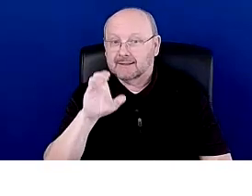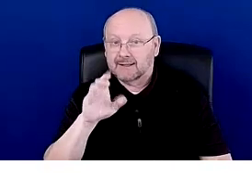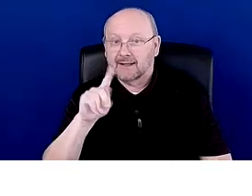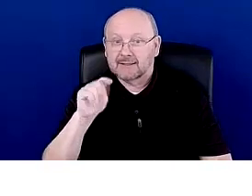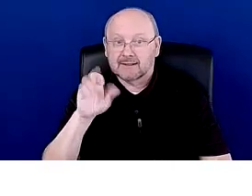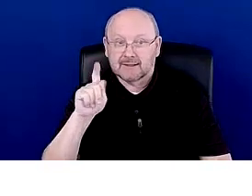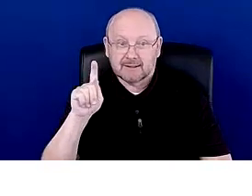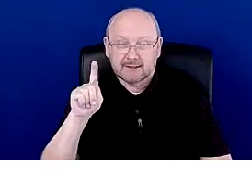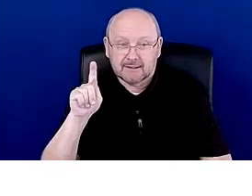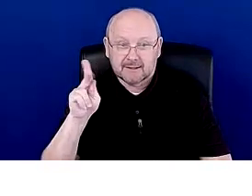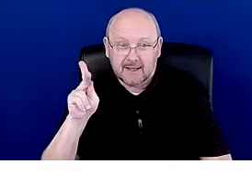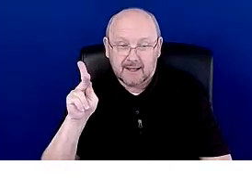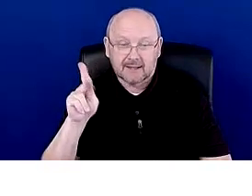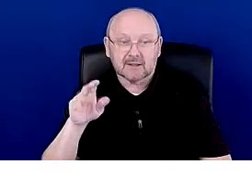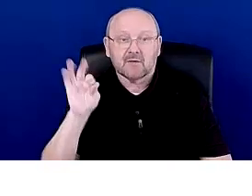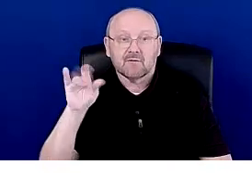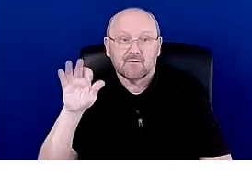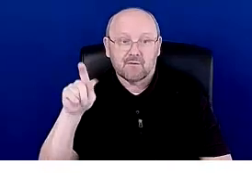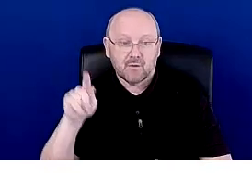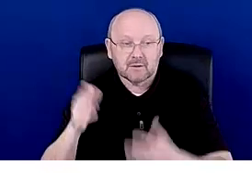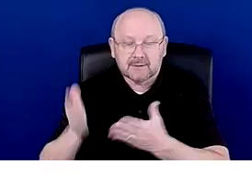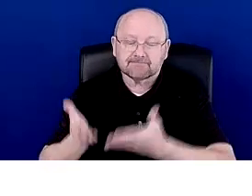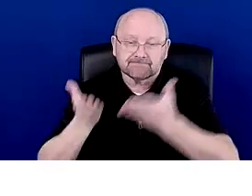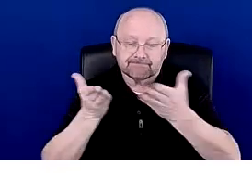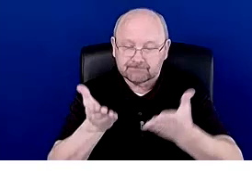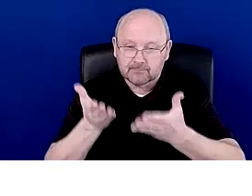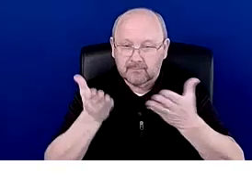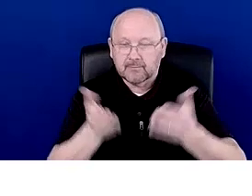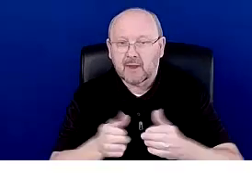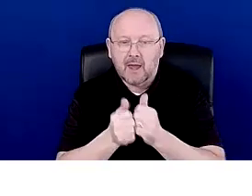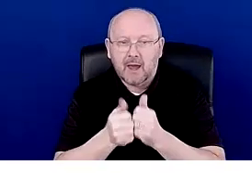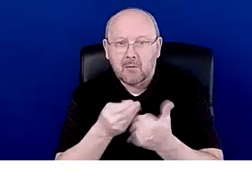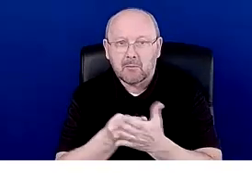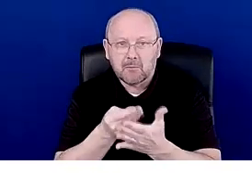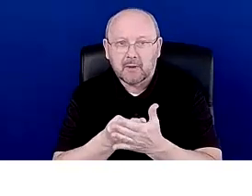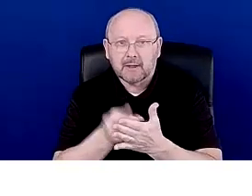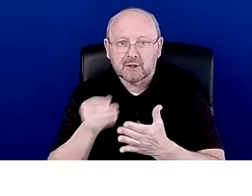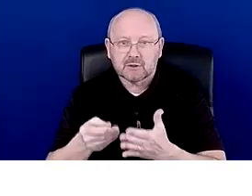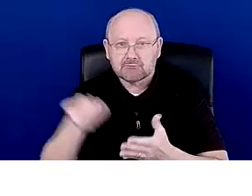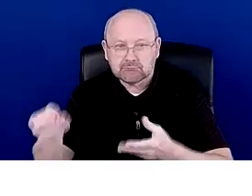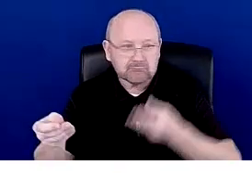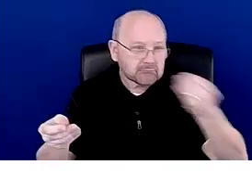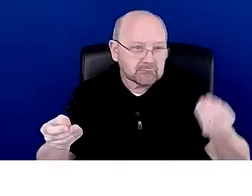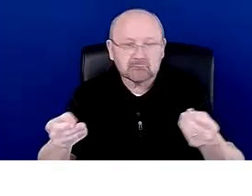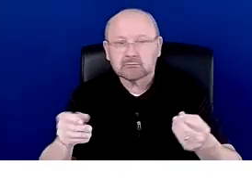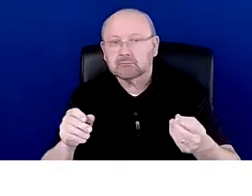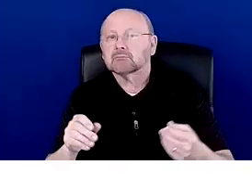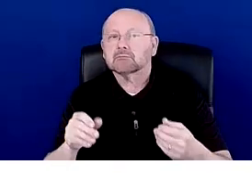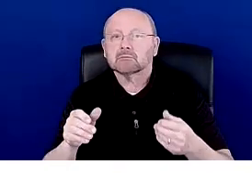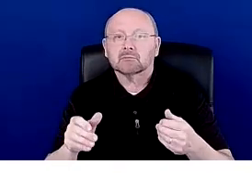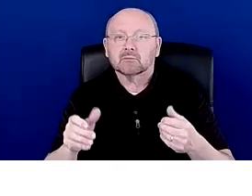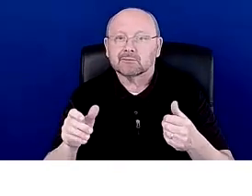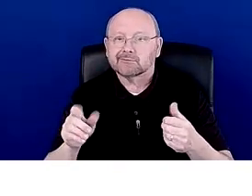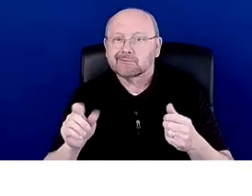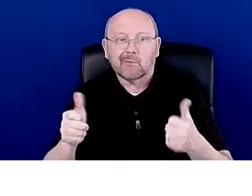force is charged with making recommendations about the allocation of the funds. And then that goes through the committee.